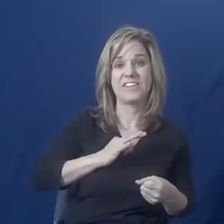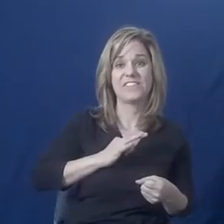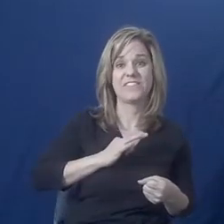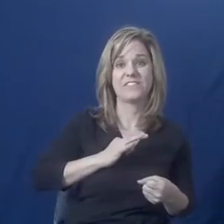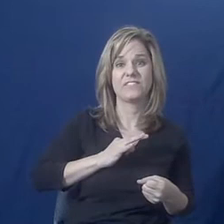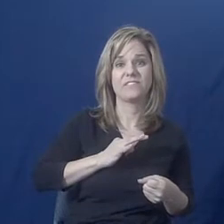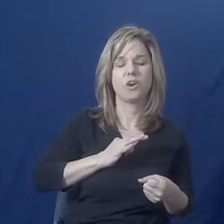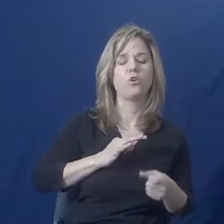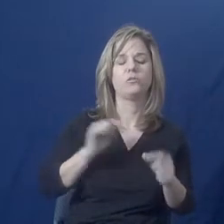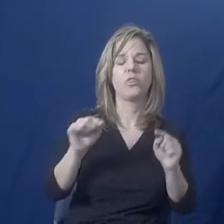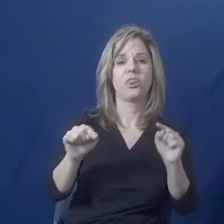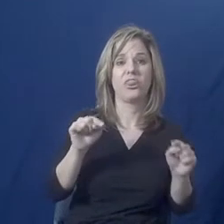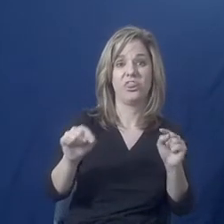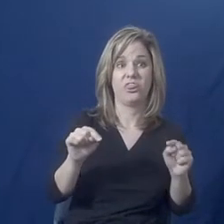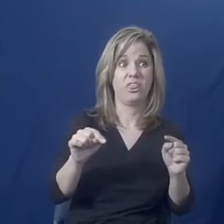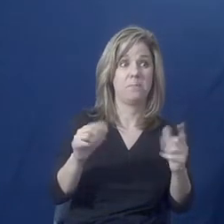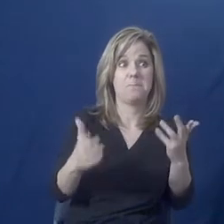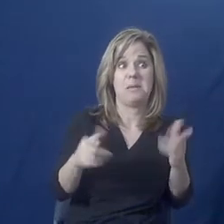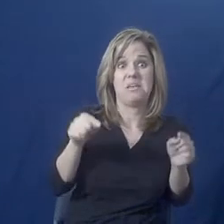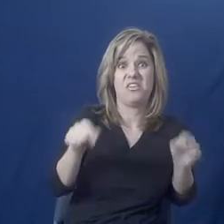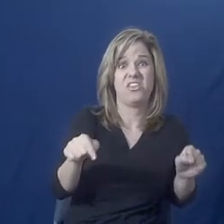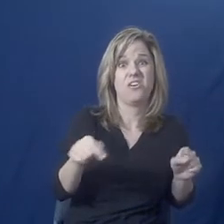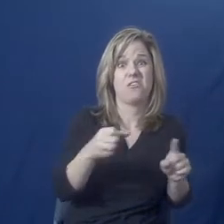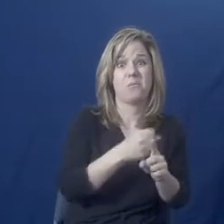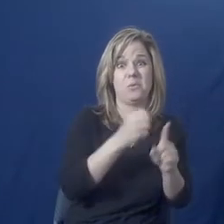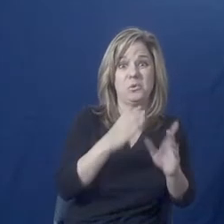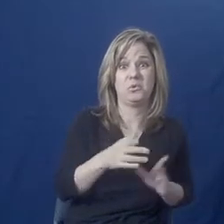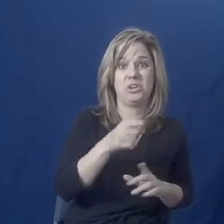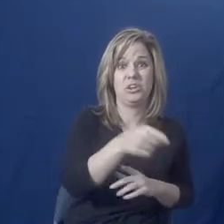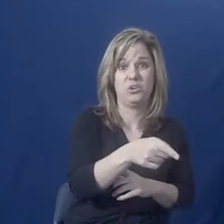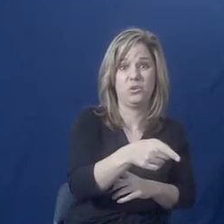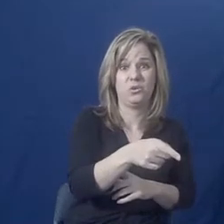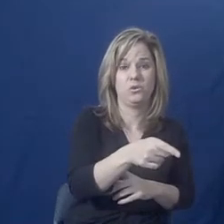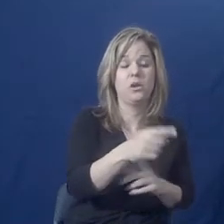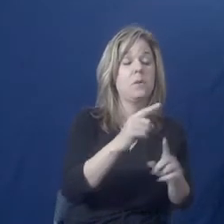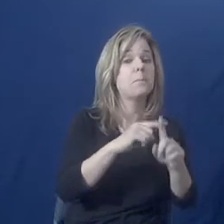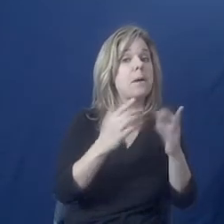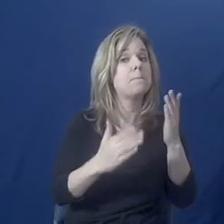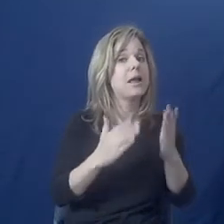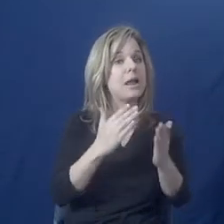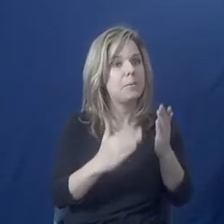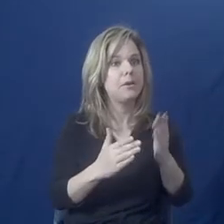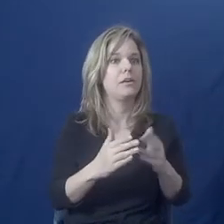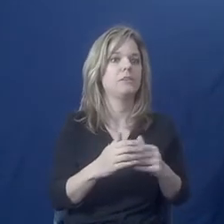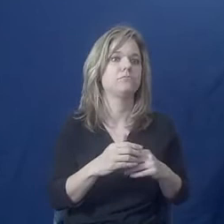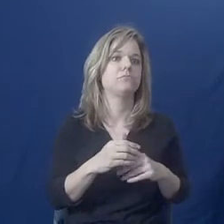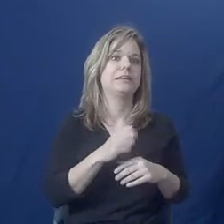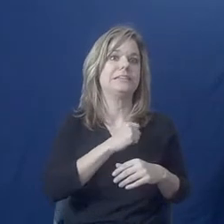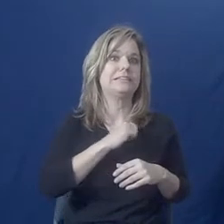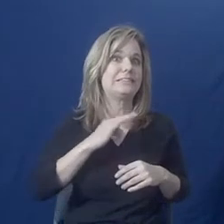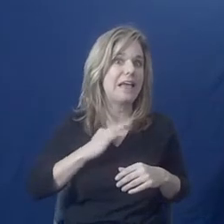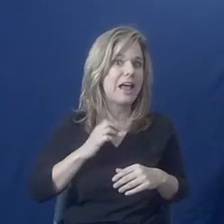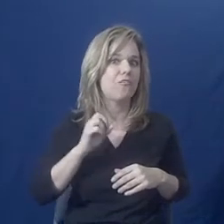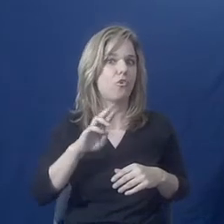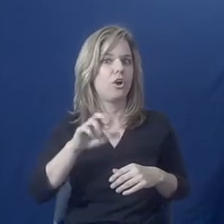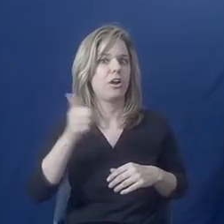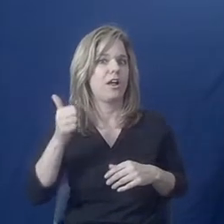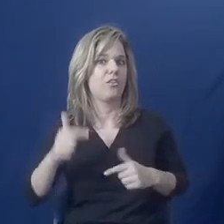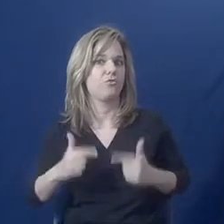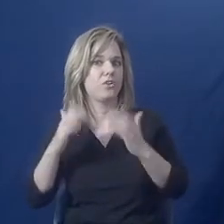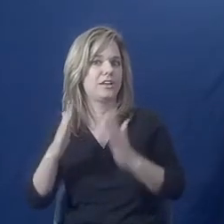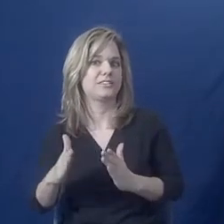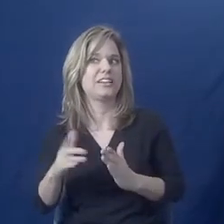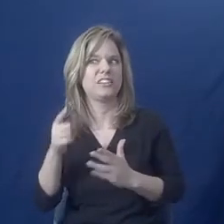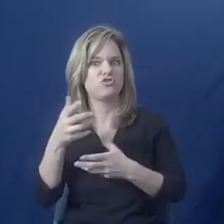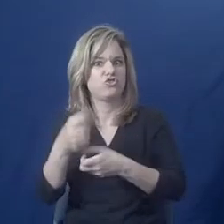but there may also be a staff person or another resident that you trust, that you can tell them what is